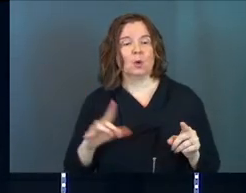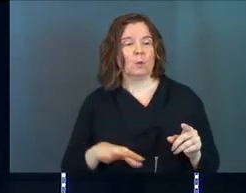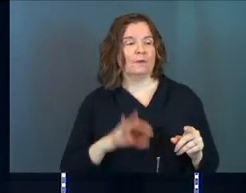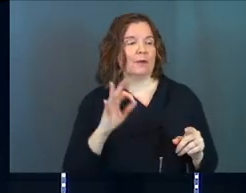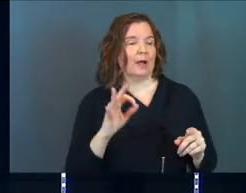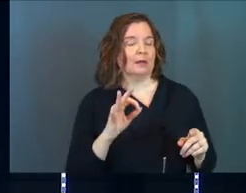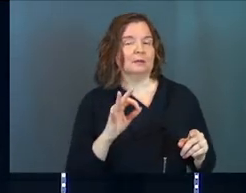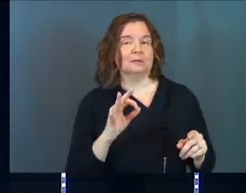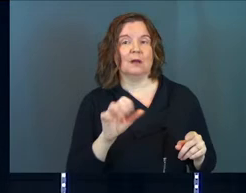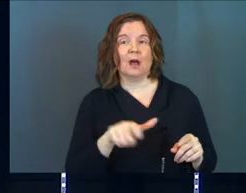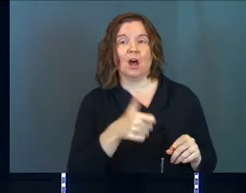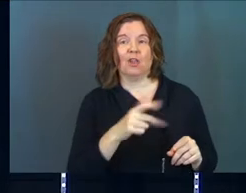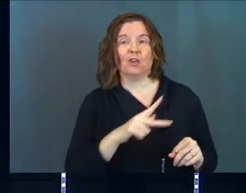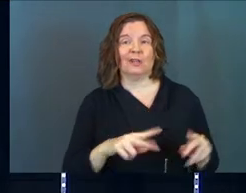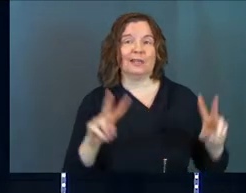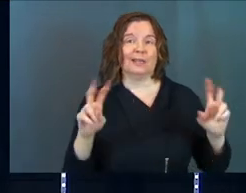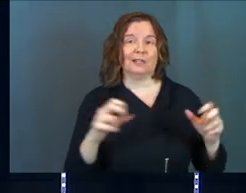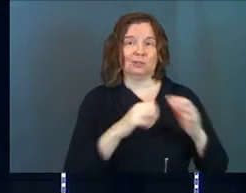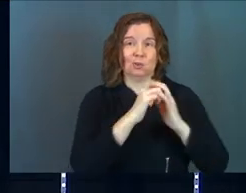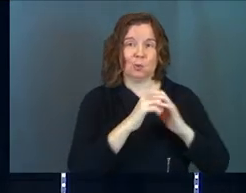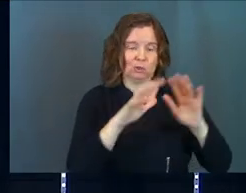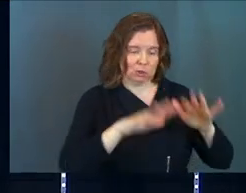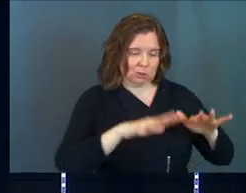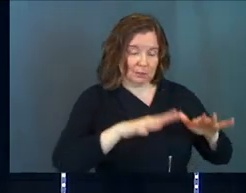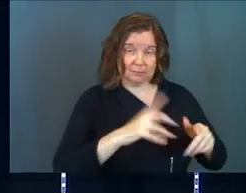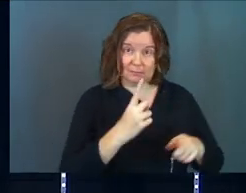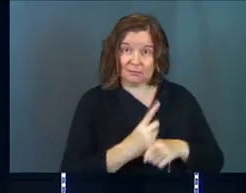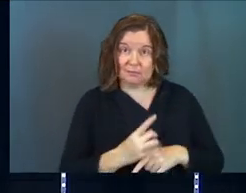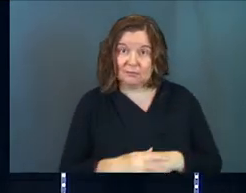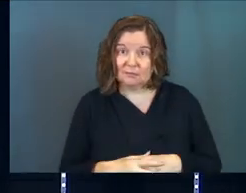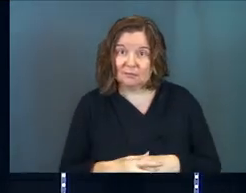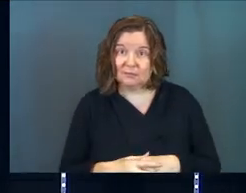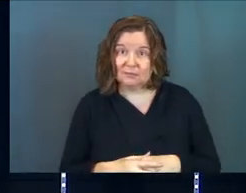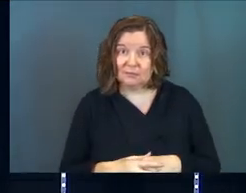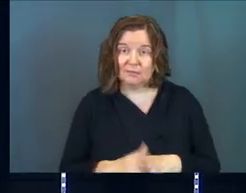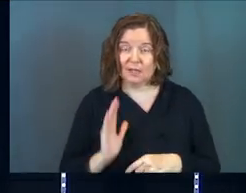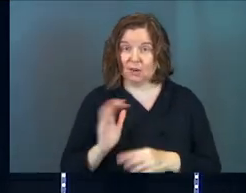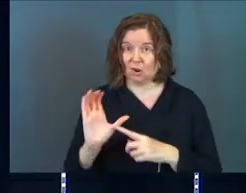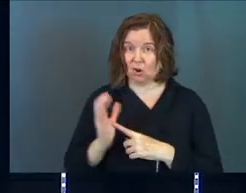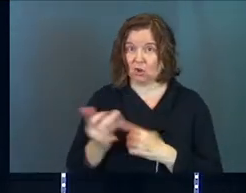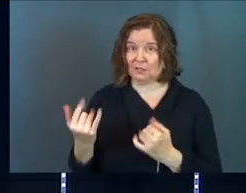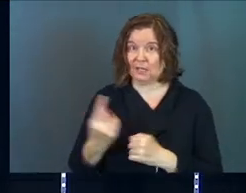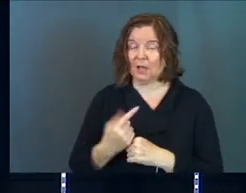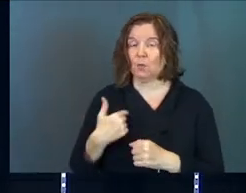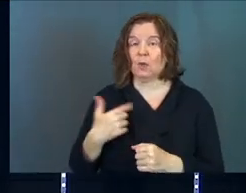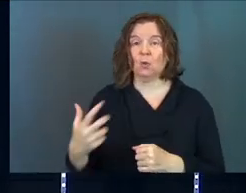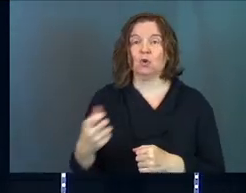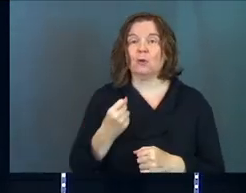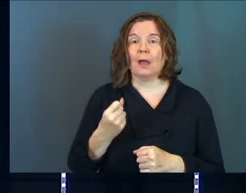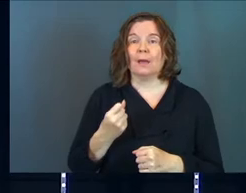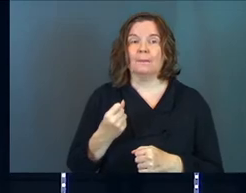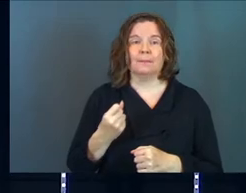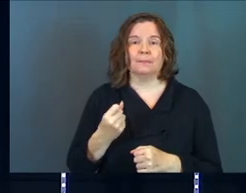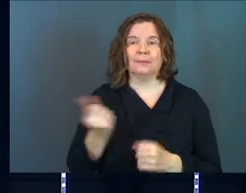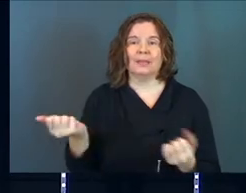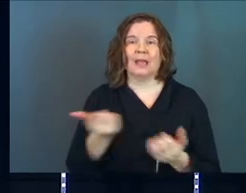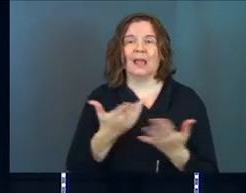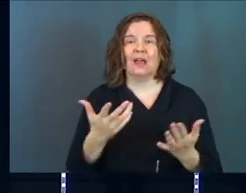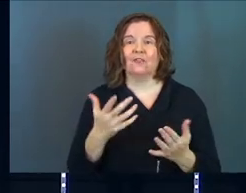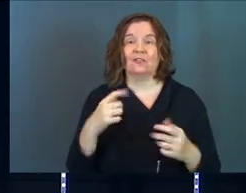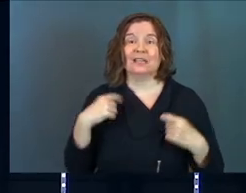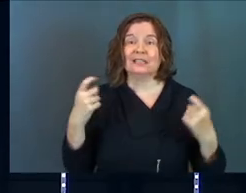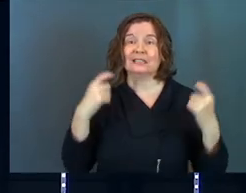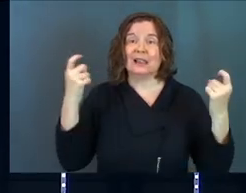we find other kings to worship, do we not? In our culture today, we'll grab every